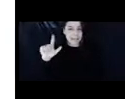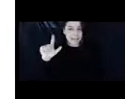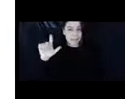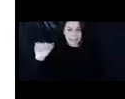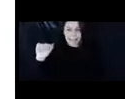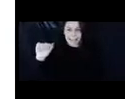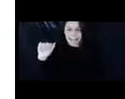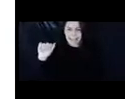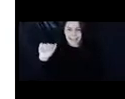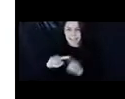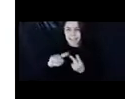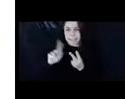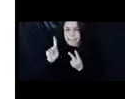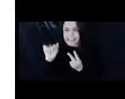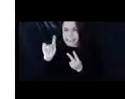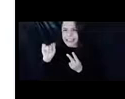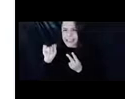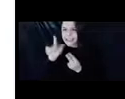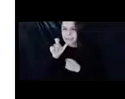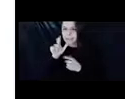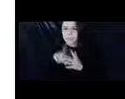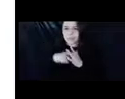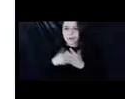possibly Kat. Go ahead and unmute yourselves.